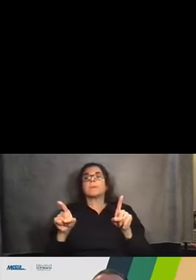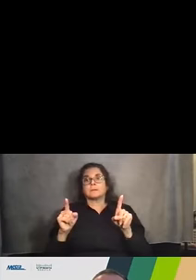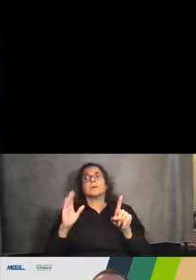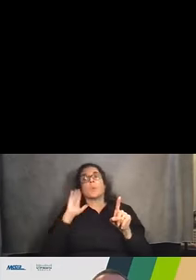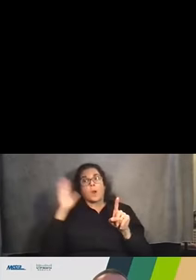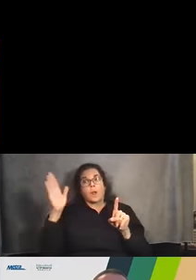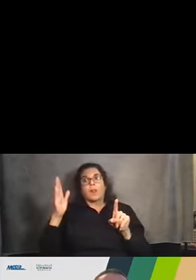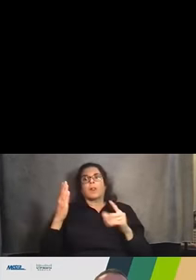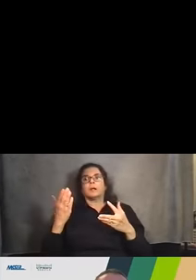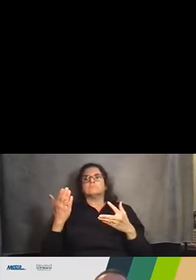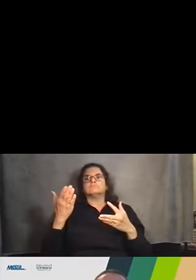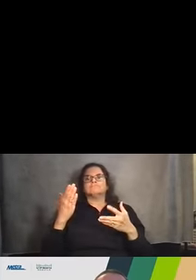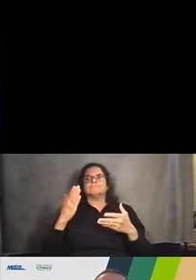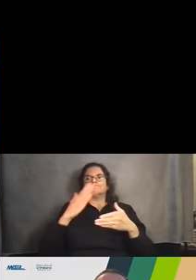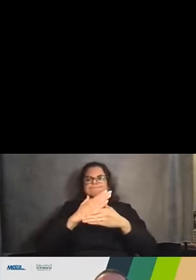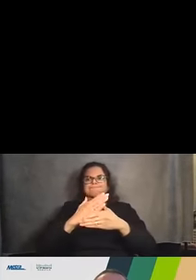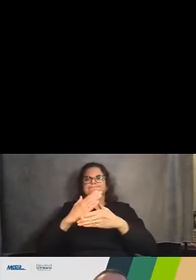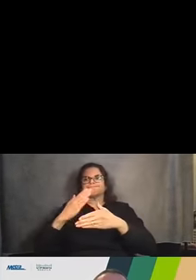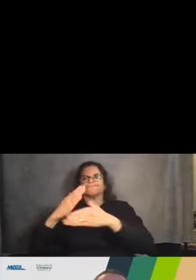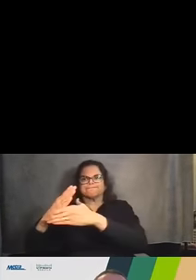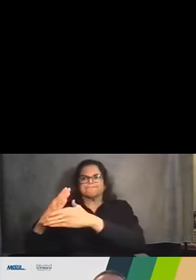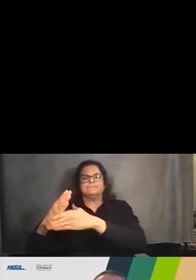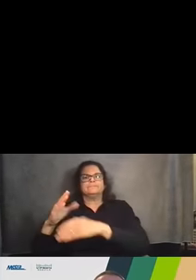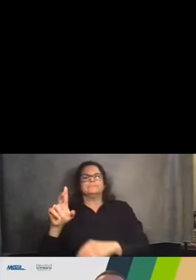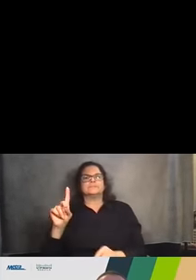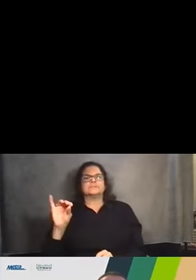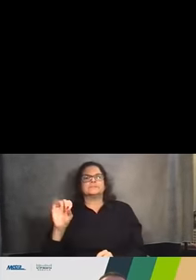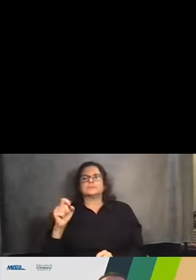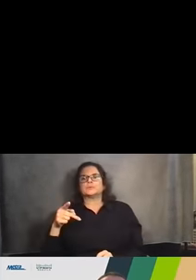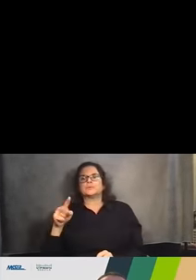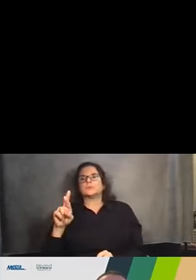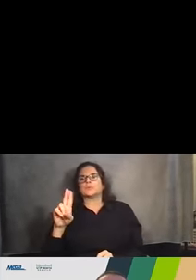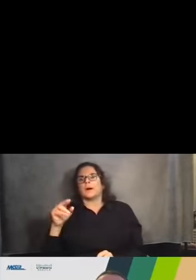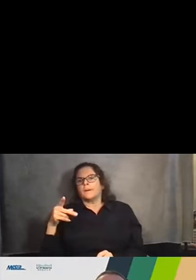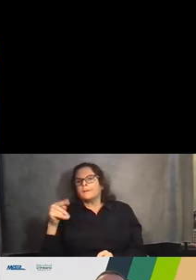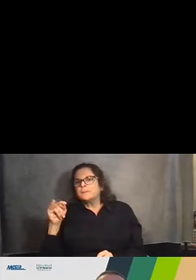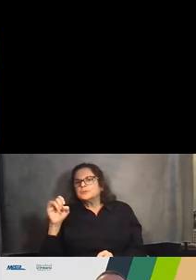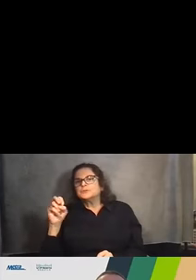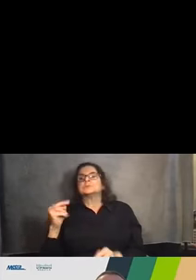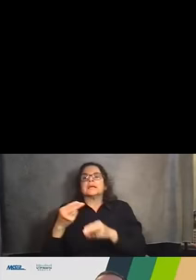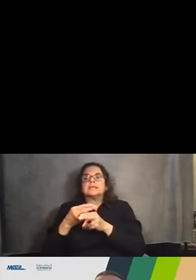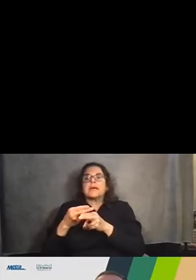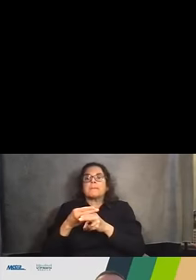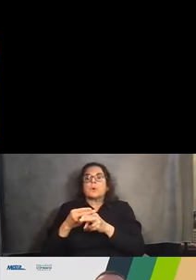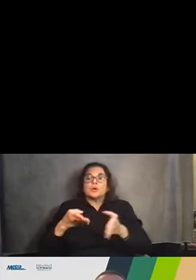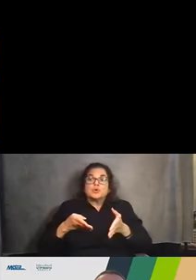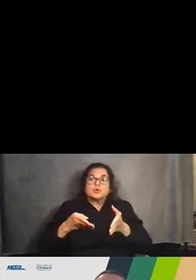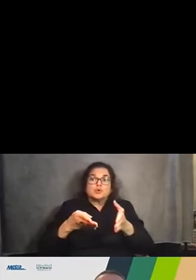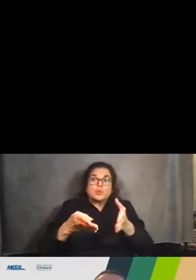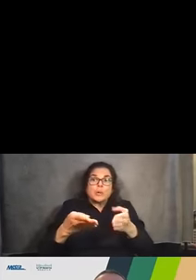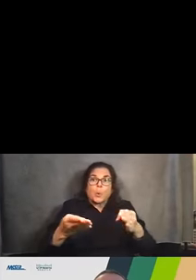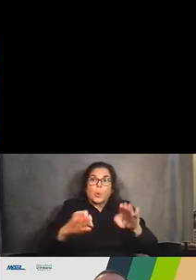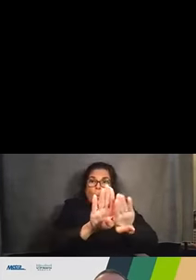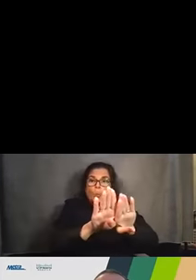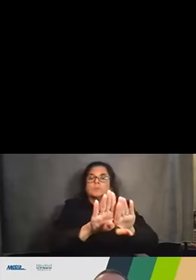review them. So again, though, there will be temporary street closures detours and construction noise and equipment